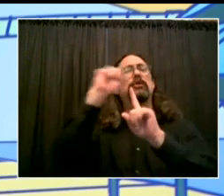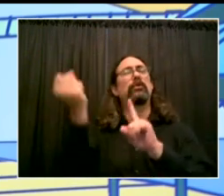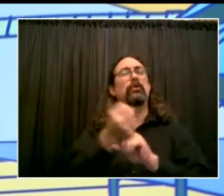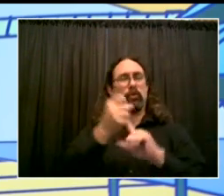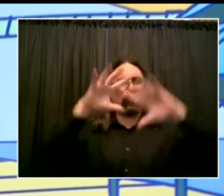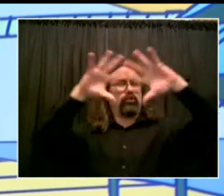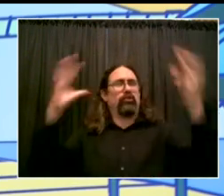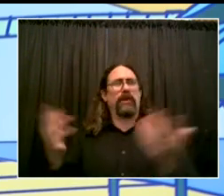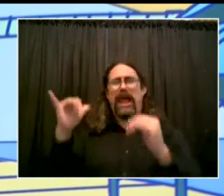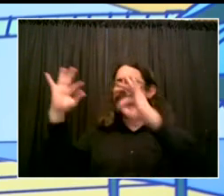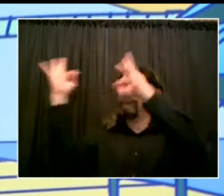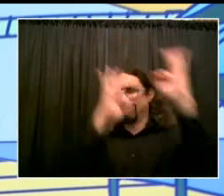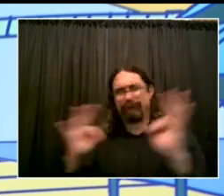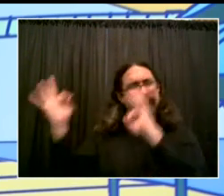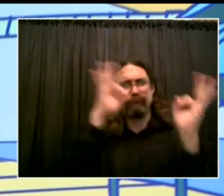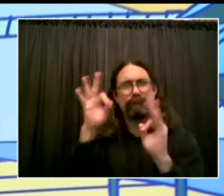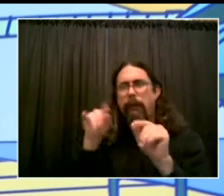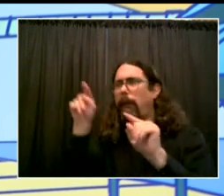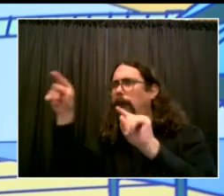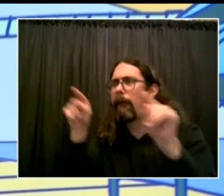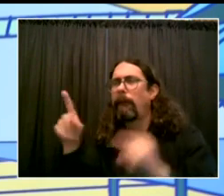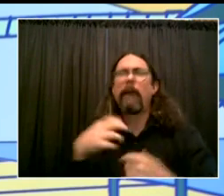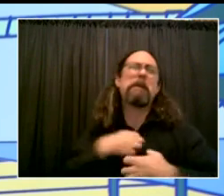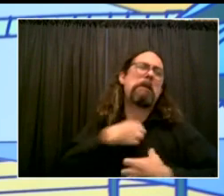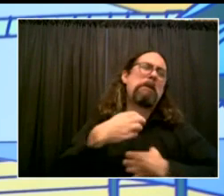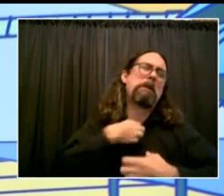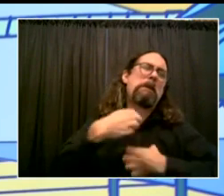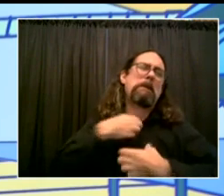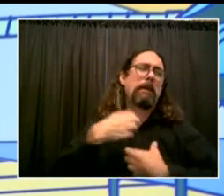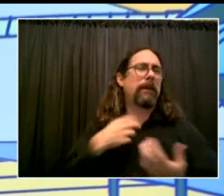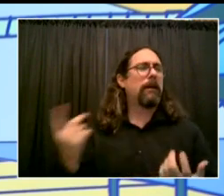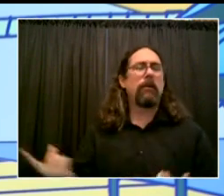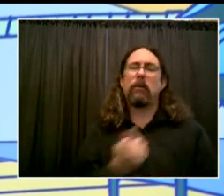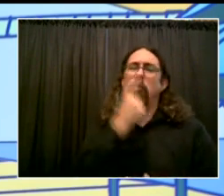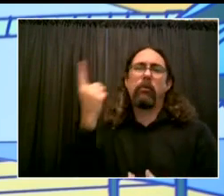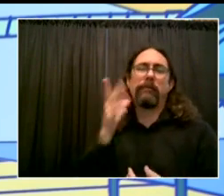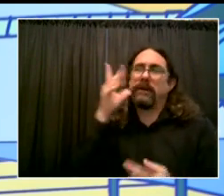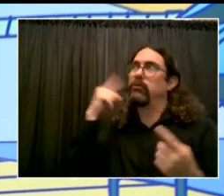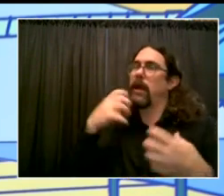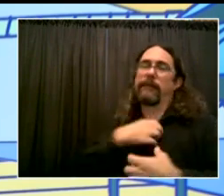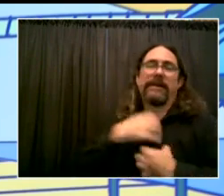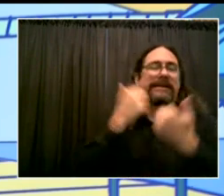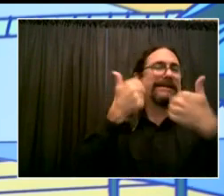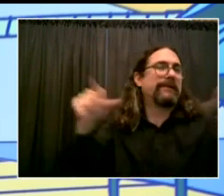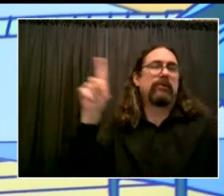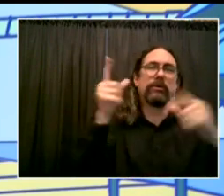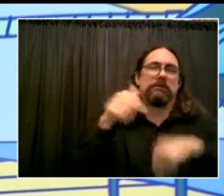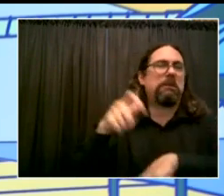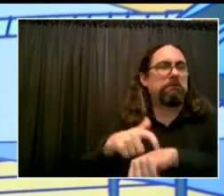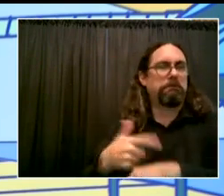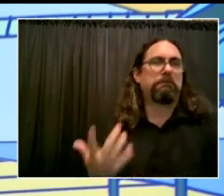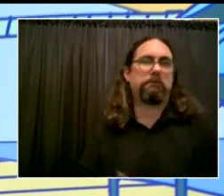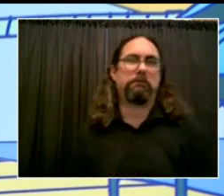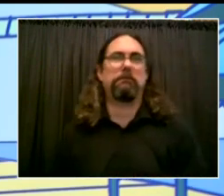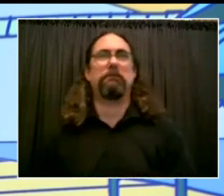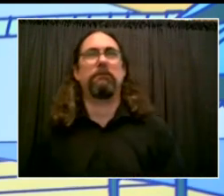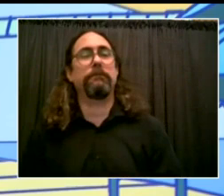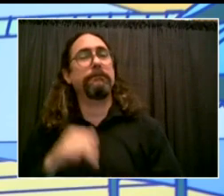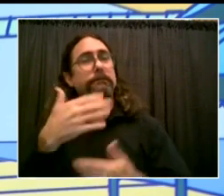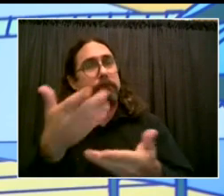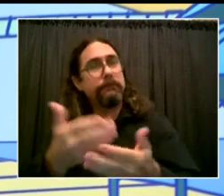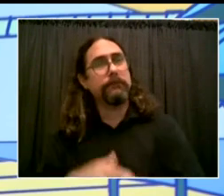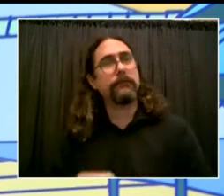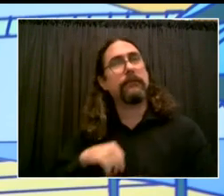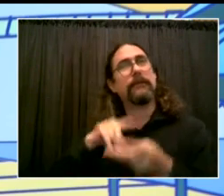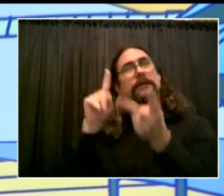Well, you've got about 72% of your teachers vaccinated, which means that, you know, if my math is